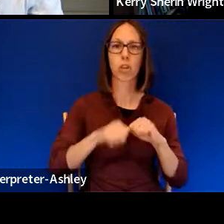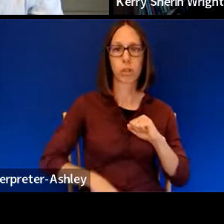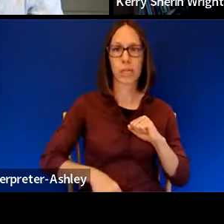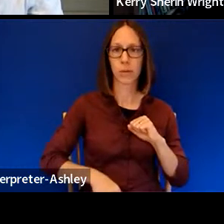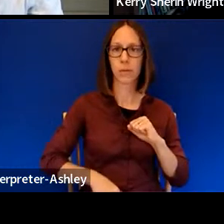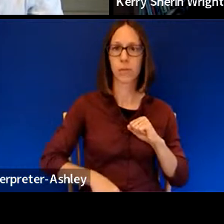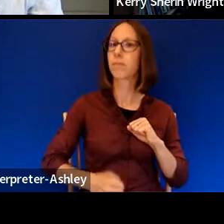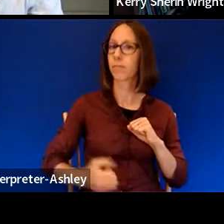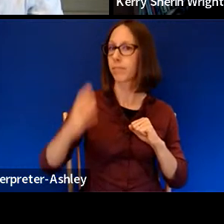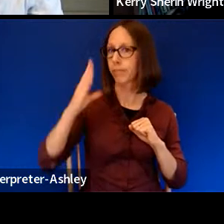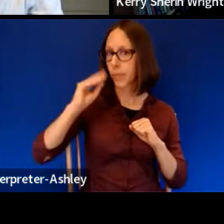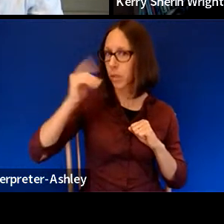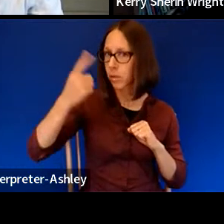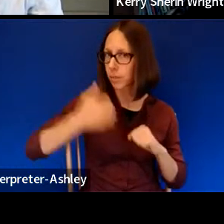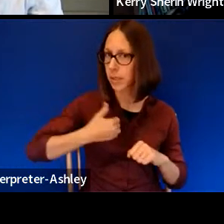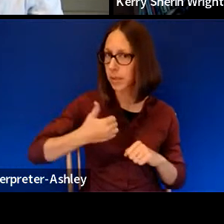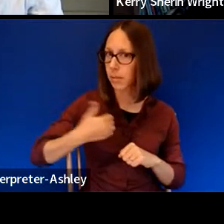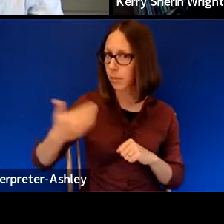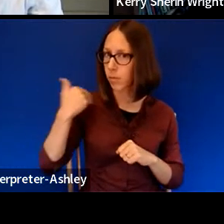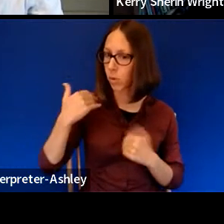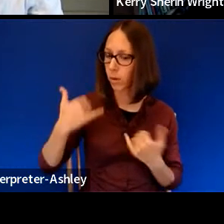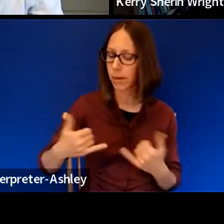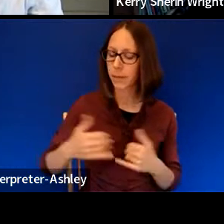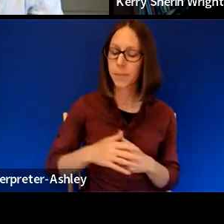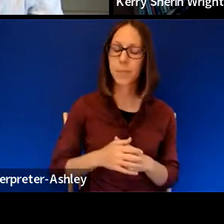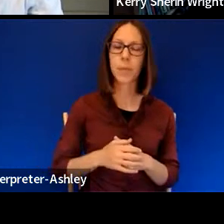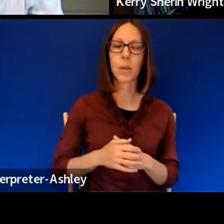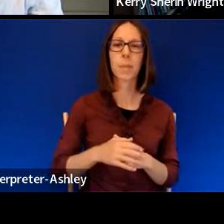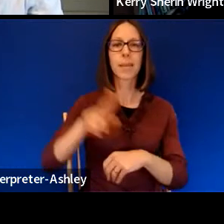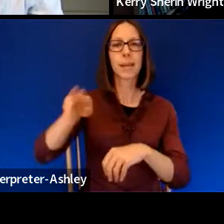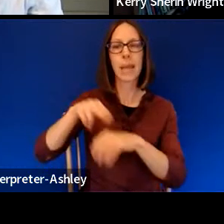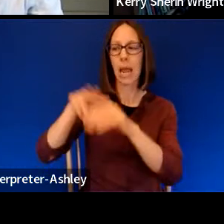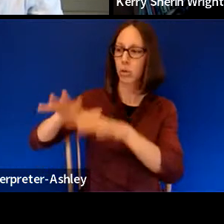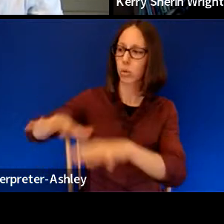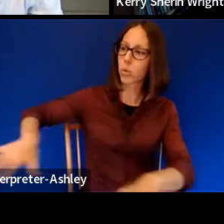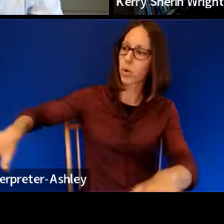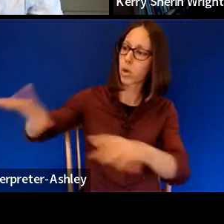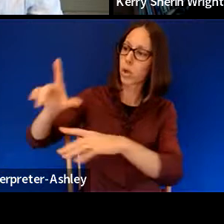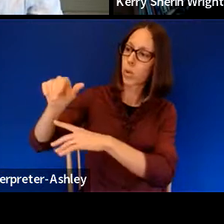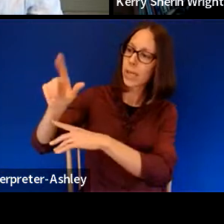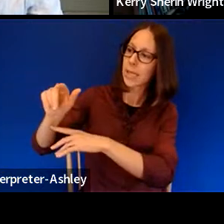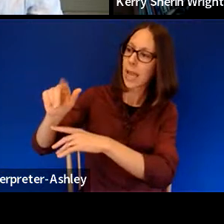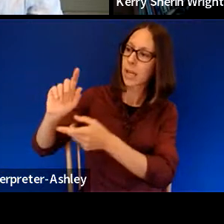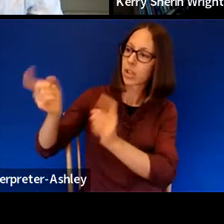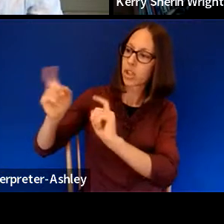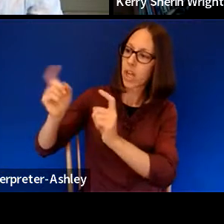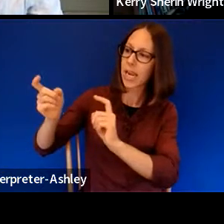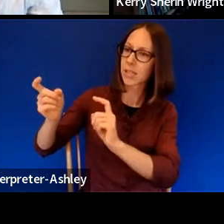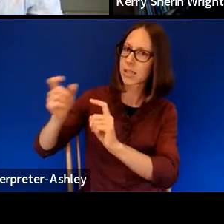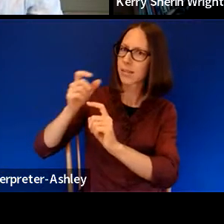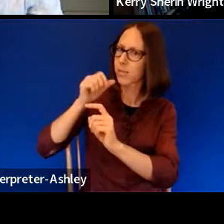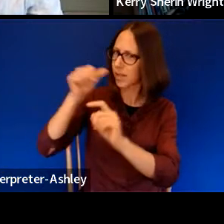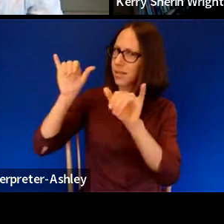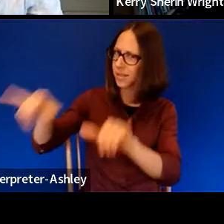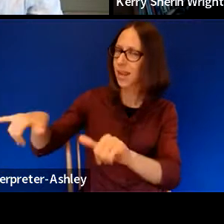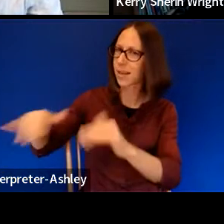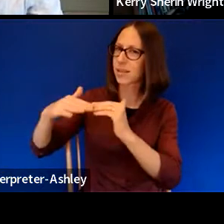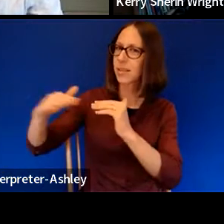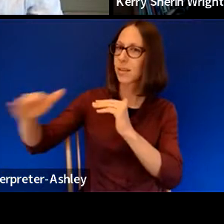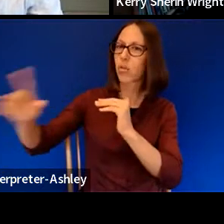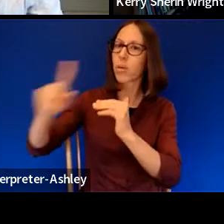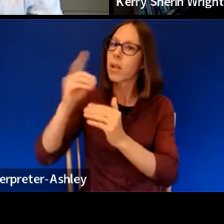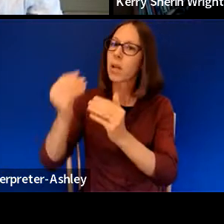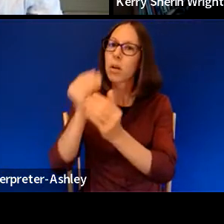but it's also that natural world of Louisiana, which, like I said, changes, but doesn't change. Um, it's a very lush place.